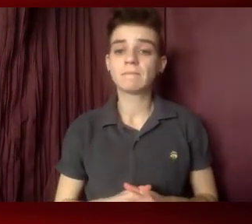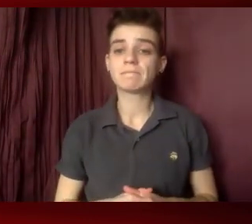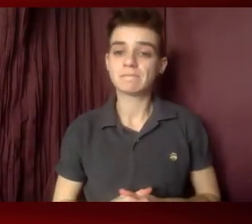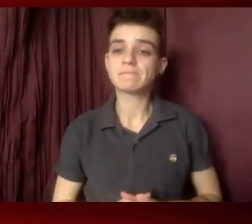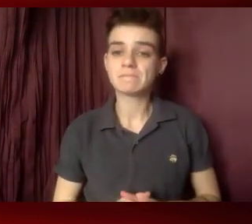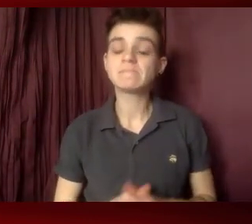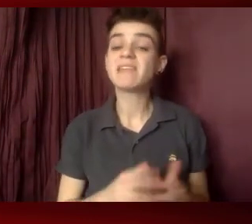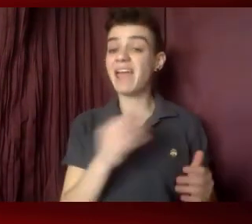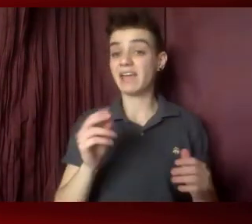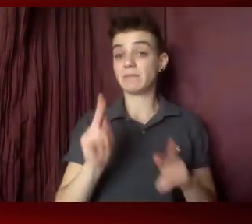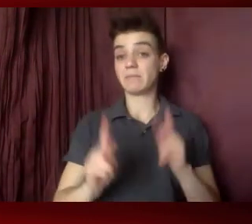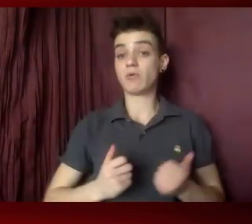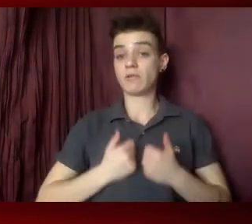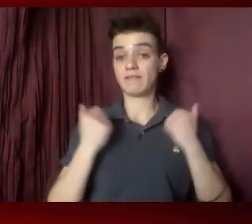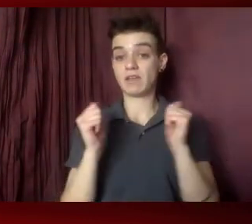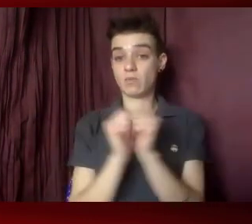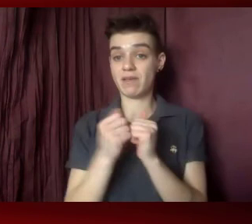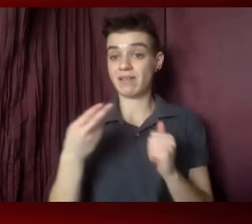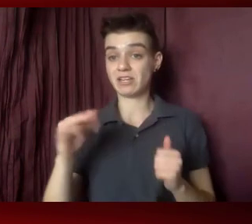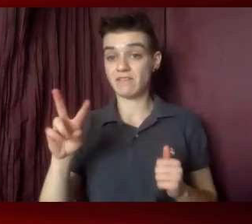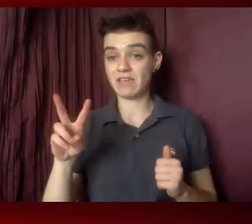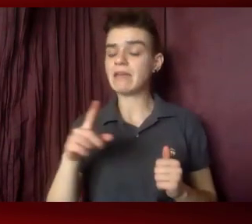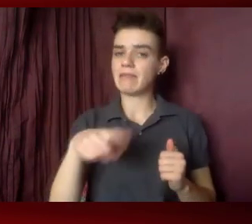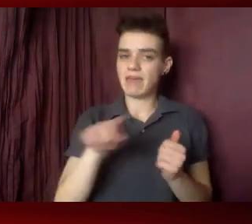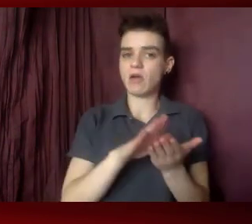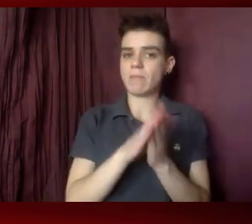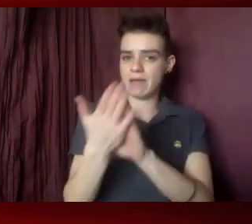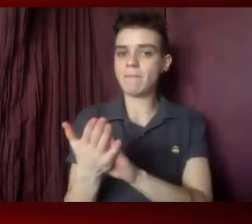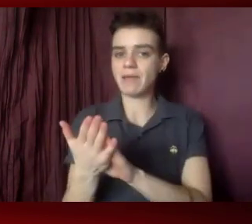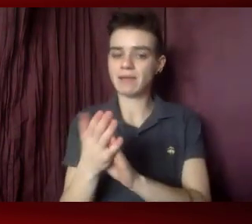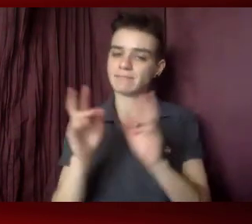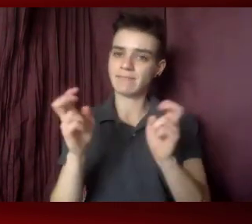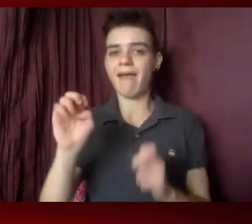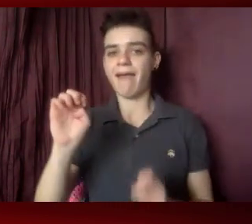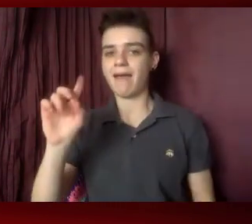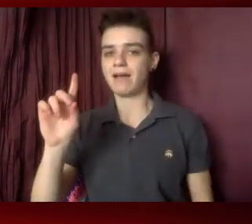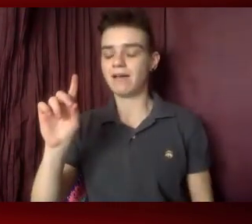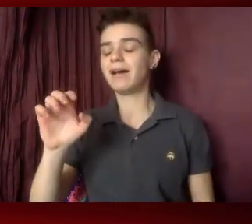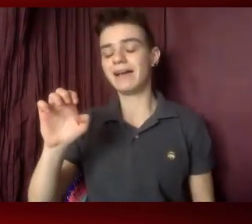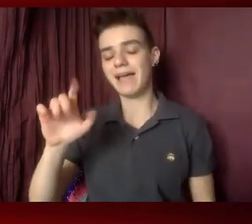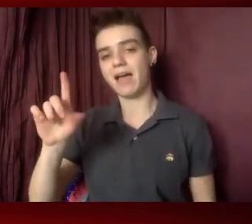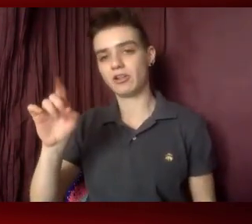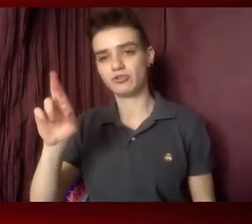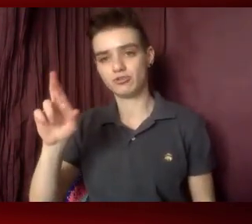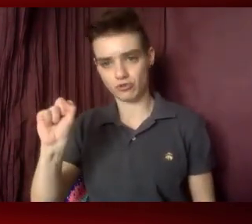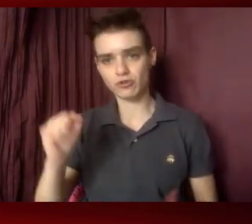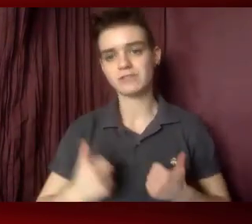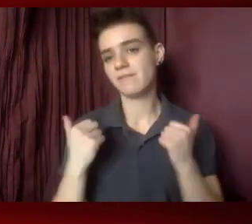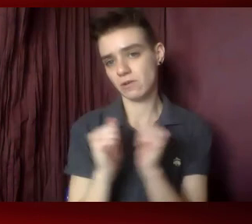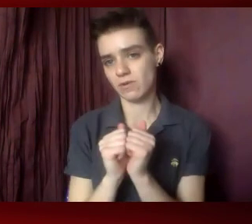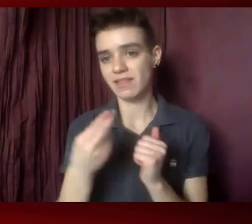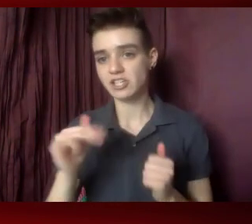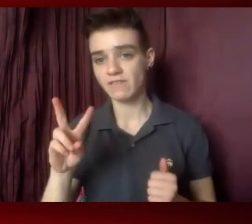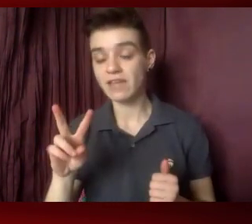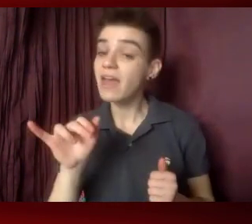being elders living with HIV. And thankfully, that is a wonderful thing, but